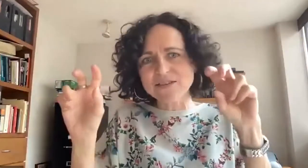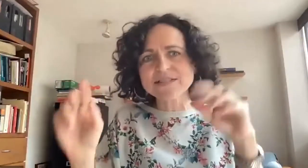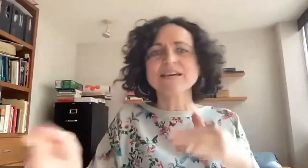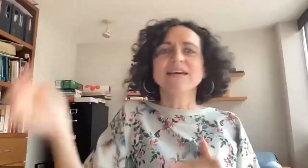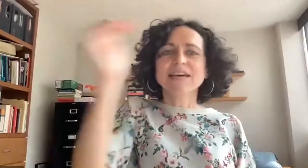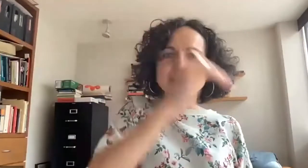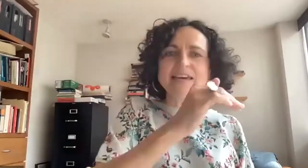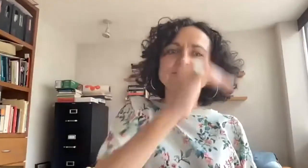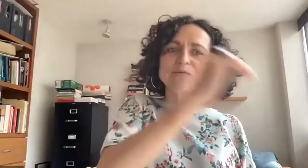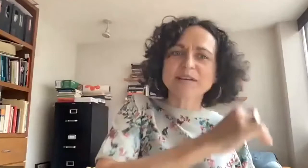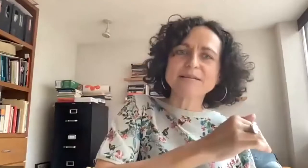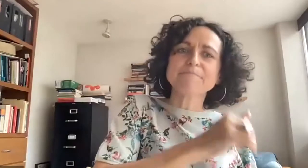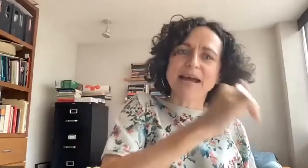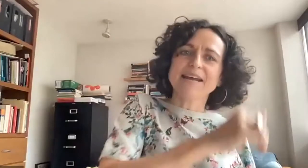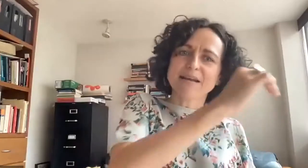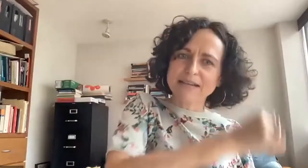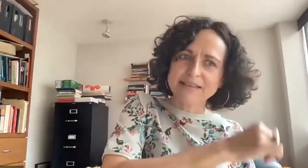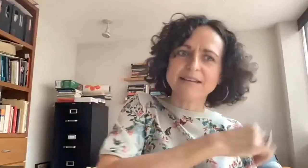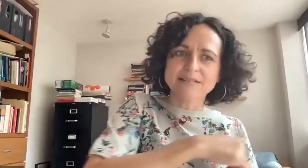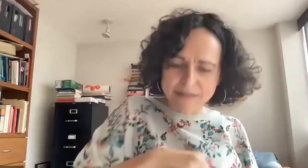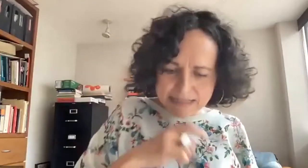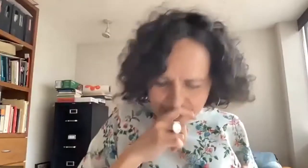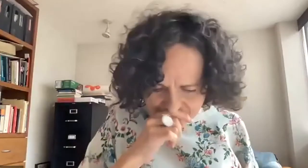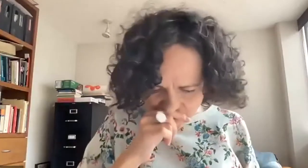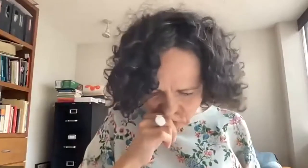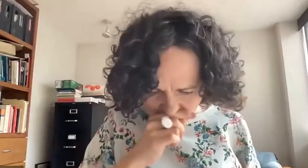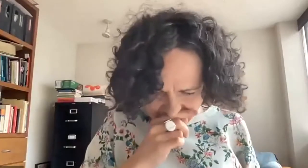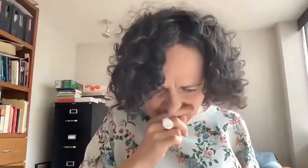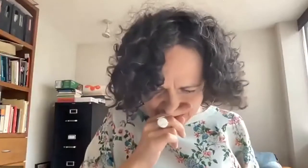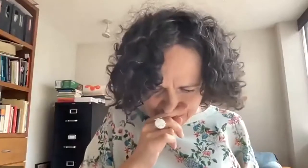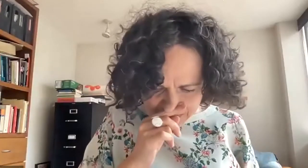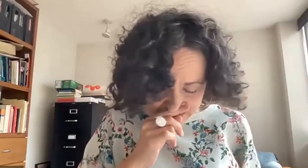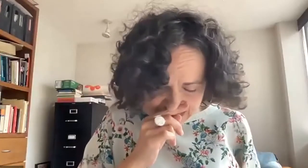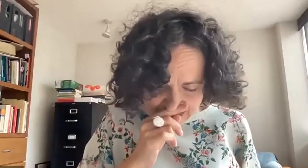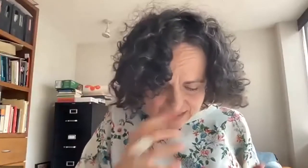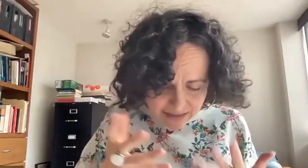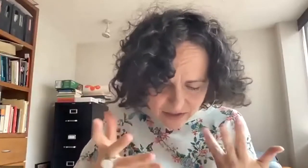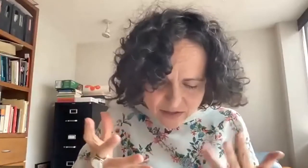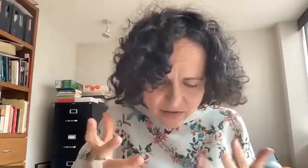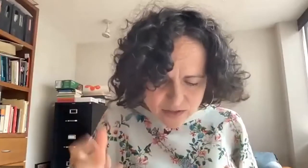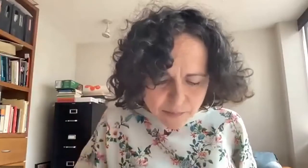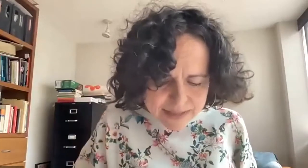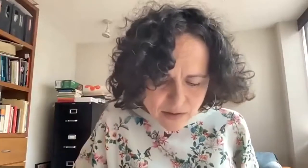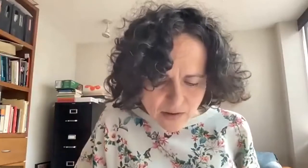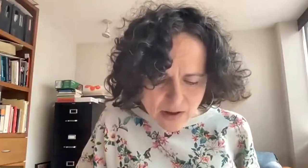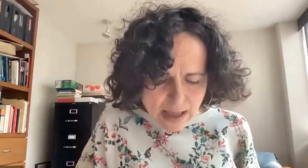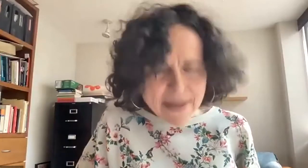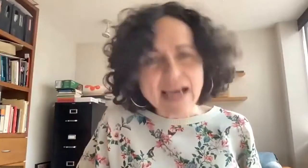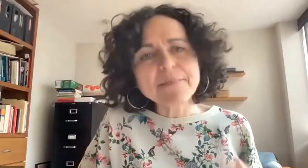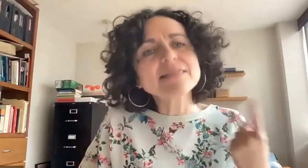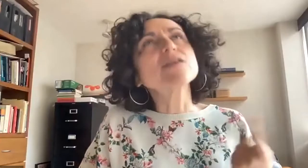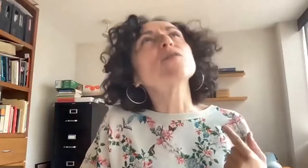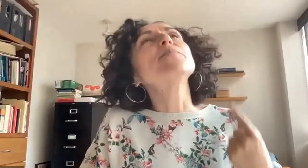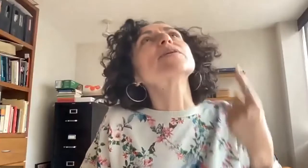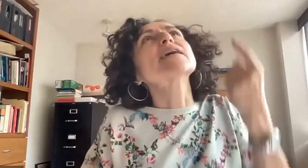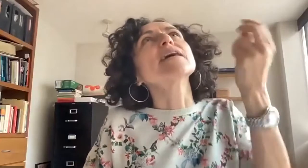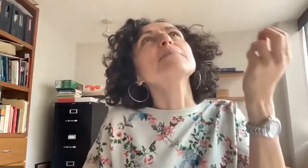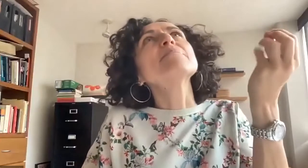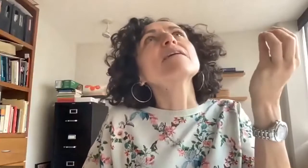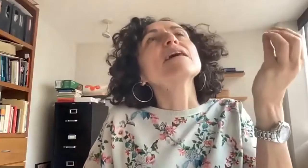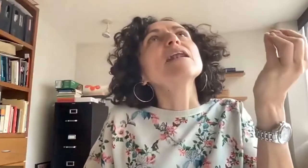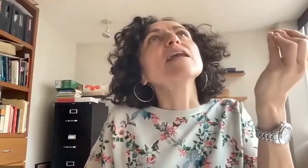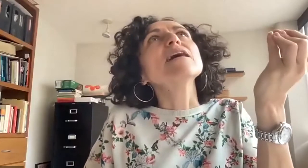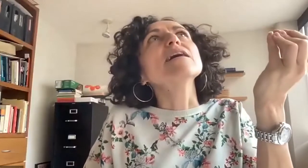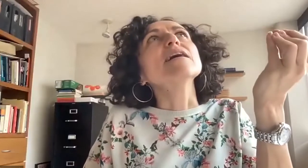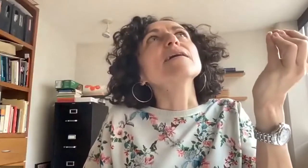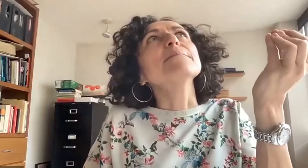communities that were already civilized, and they are going to civilize or rehabilitate